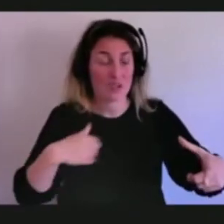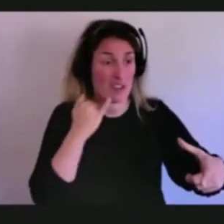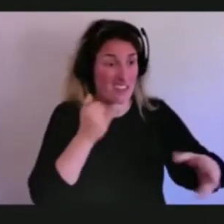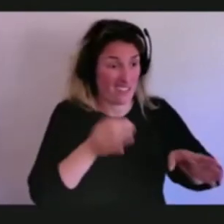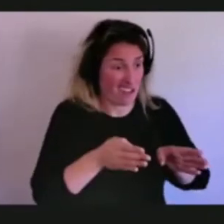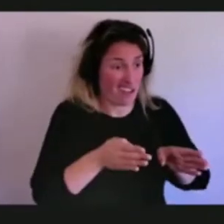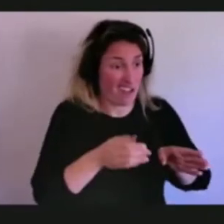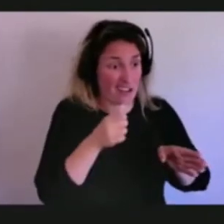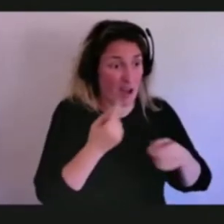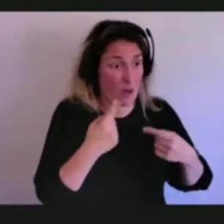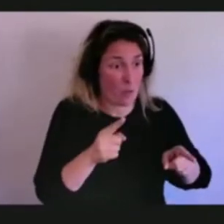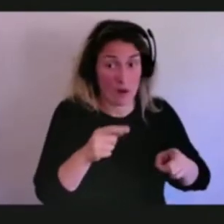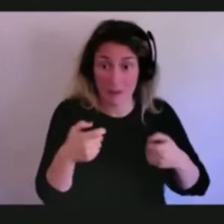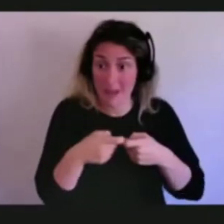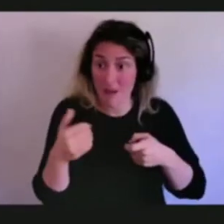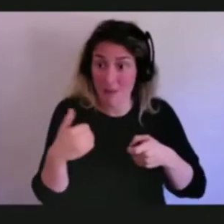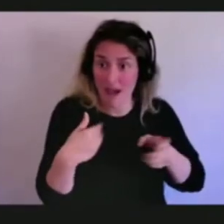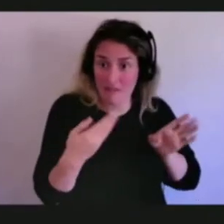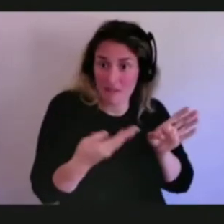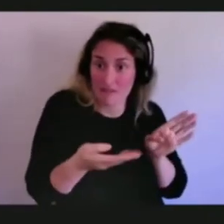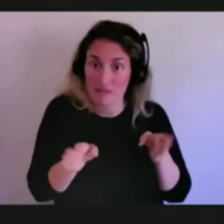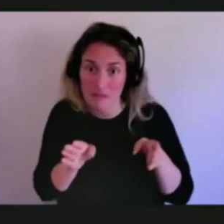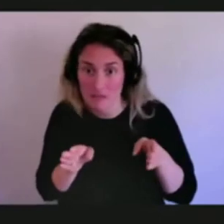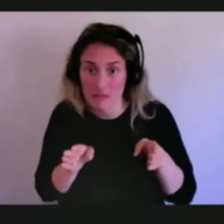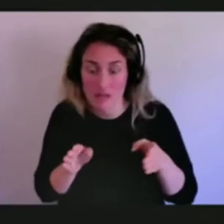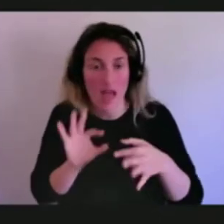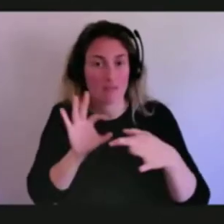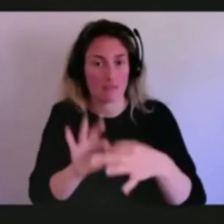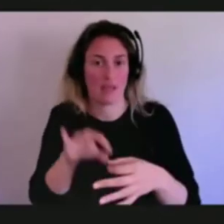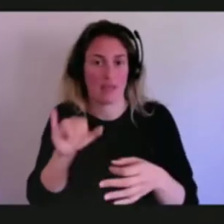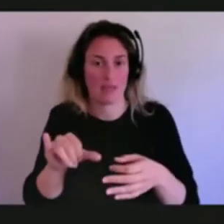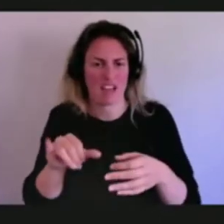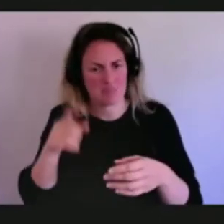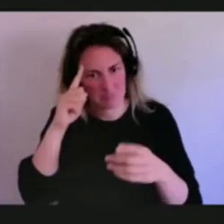power is available. Yeah, a lot of that makes some sense. I I've been sort of a big fat house.